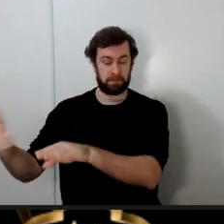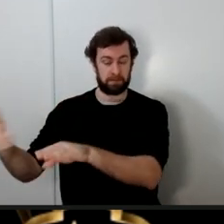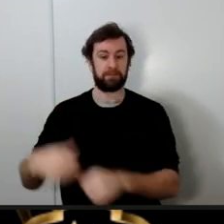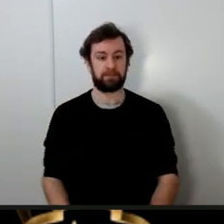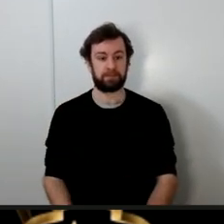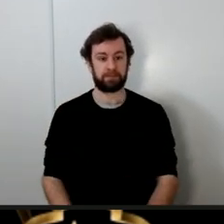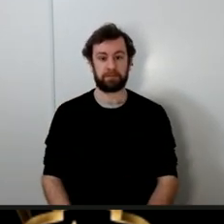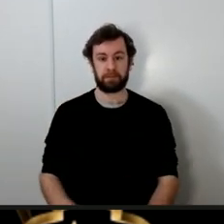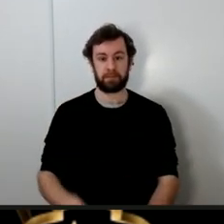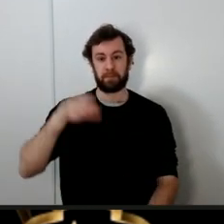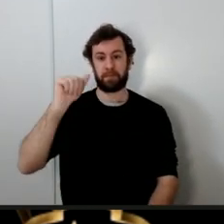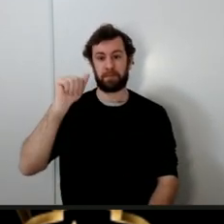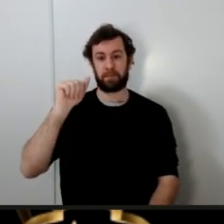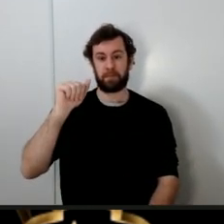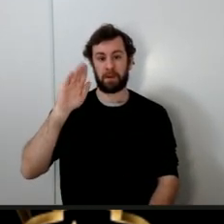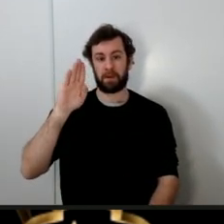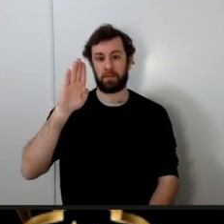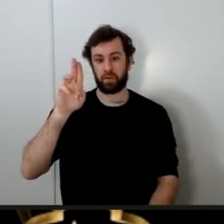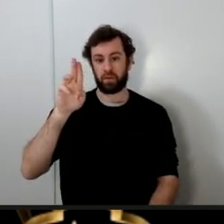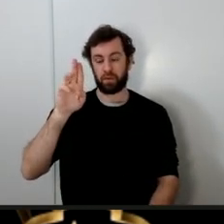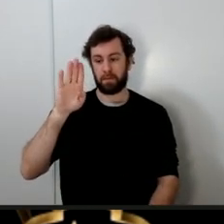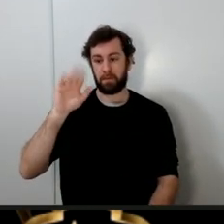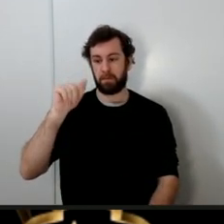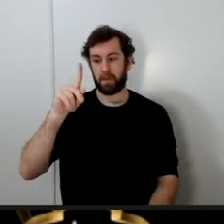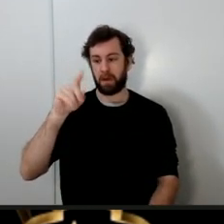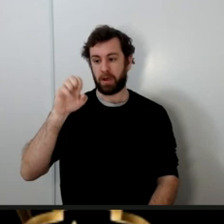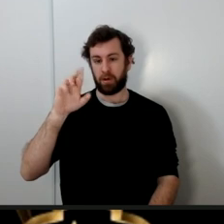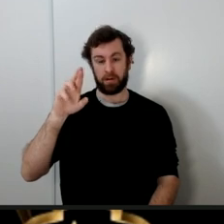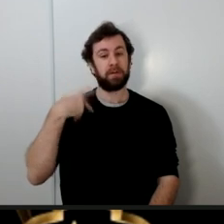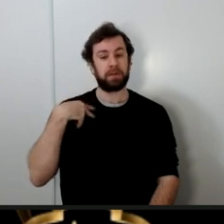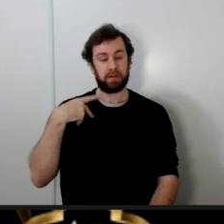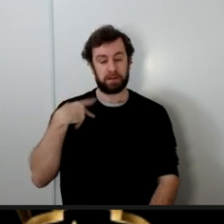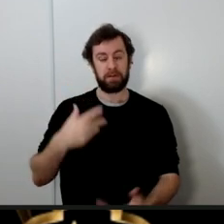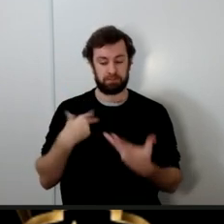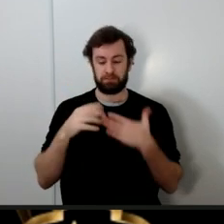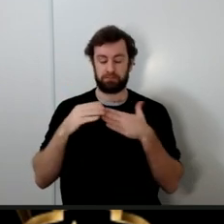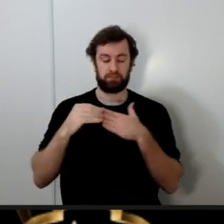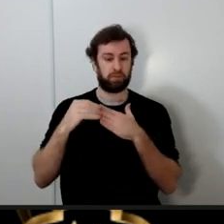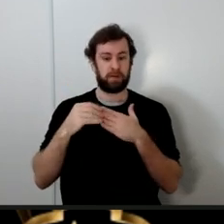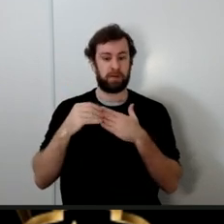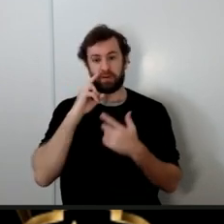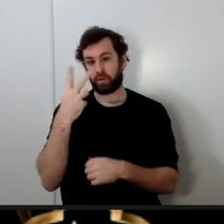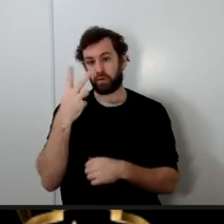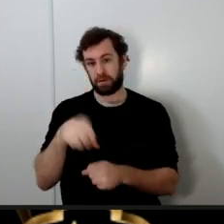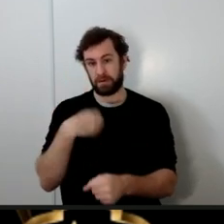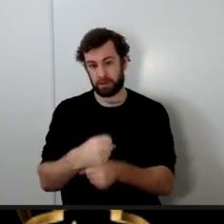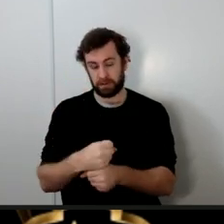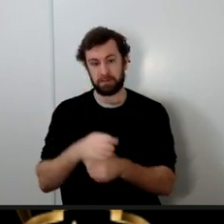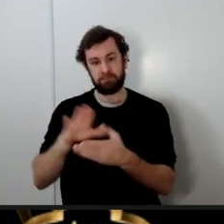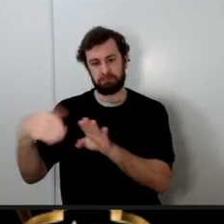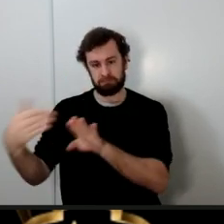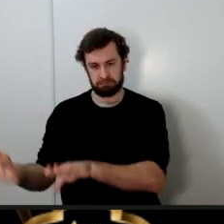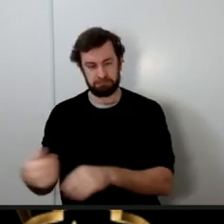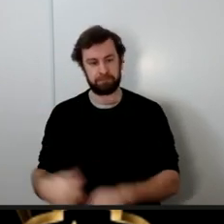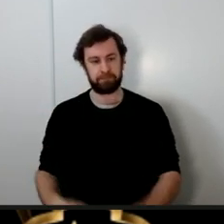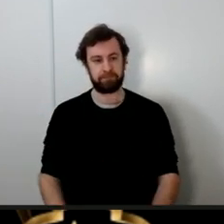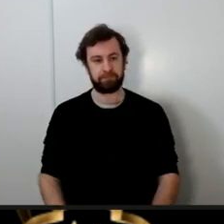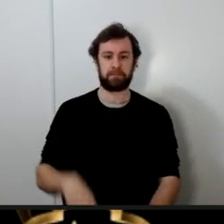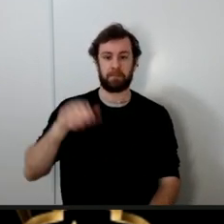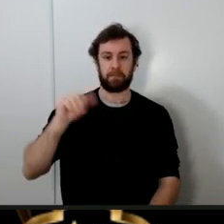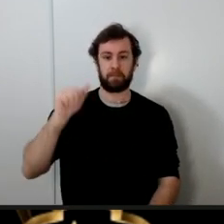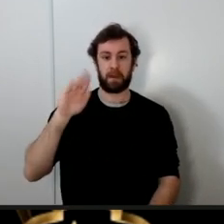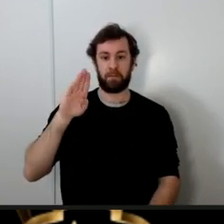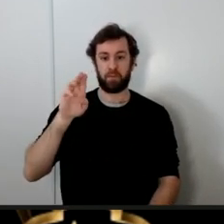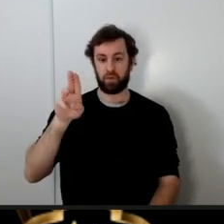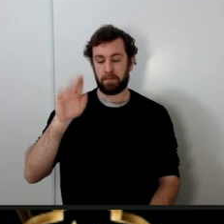Bakr rules for two years he passes away when Abu Bakr dies Aisha the daughter